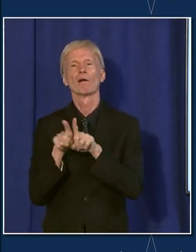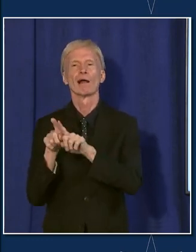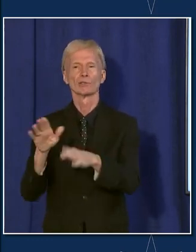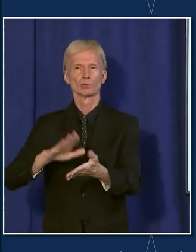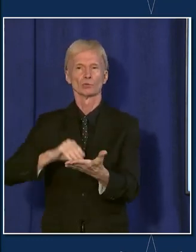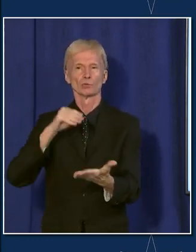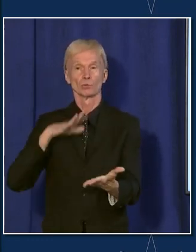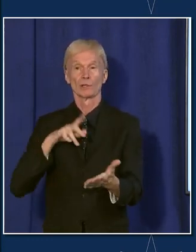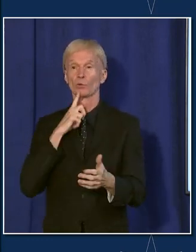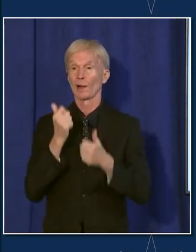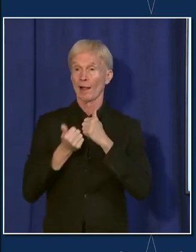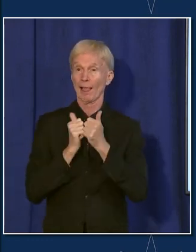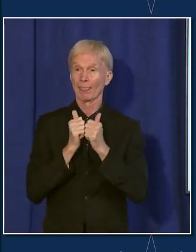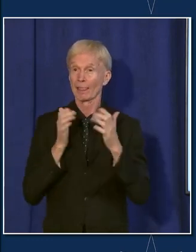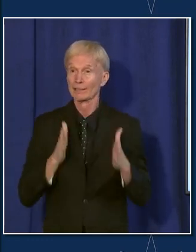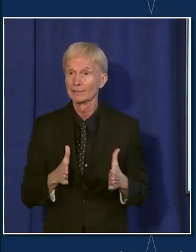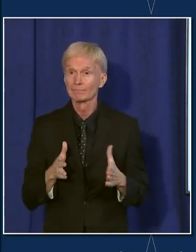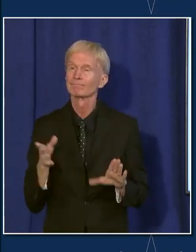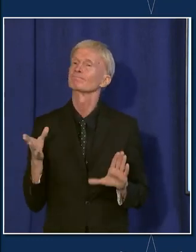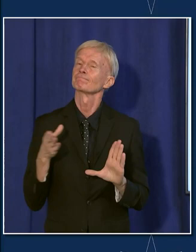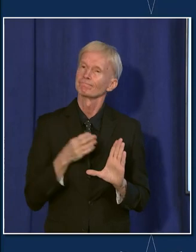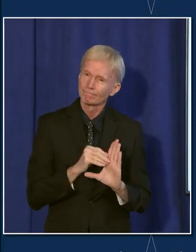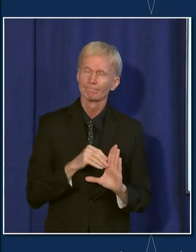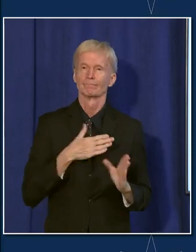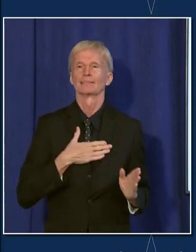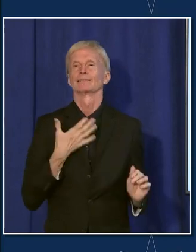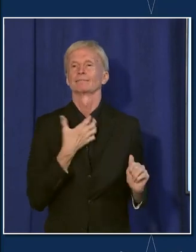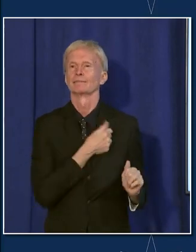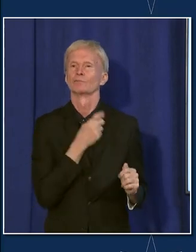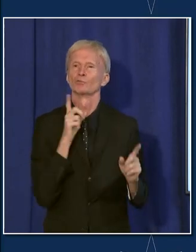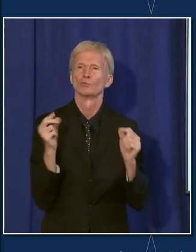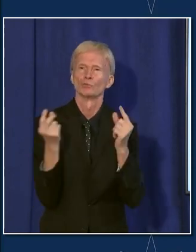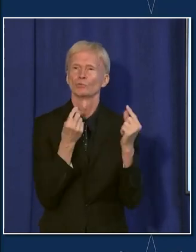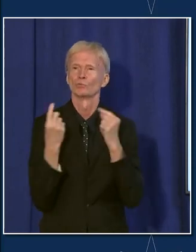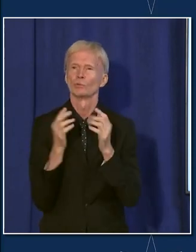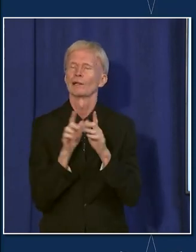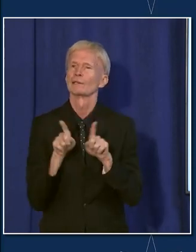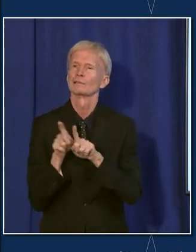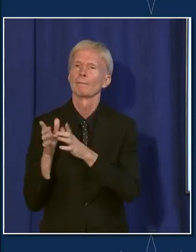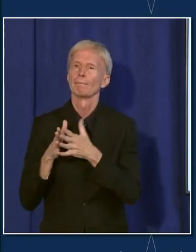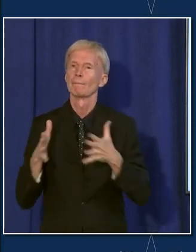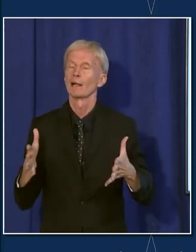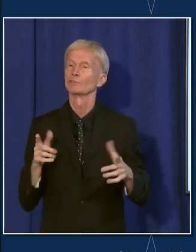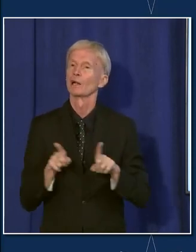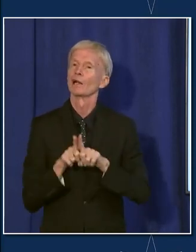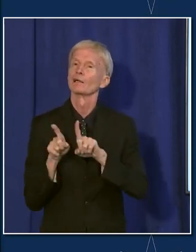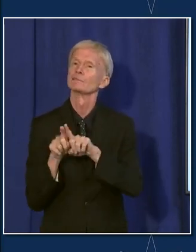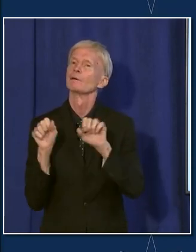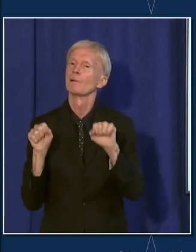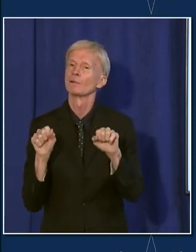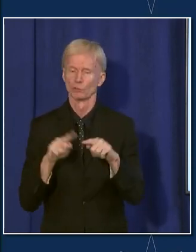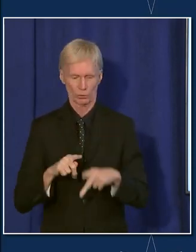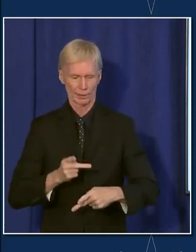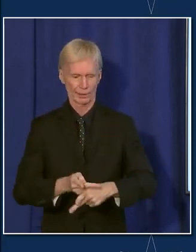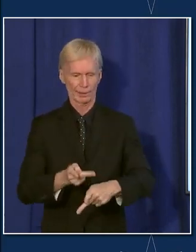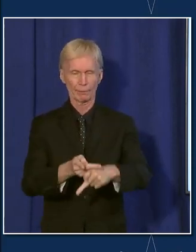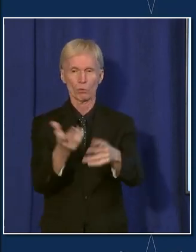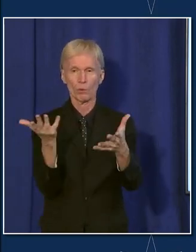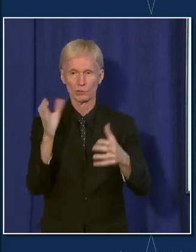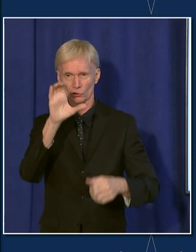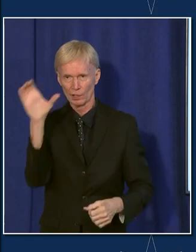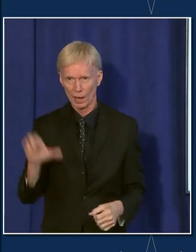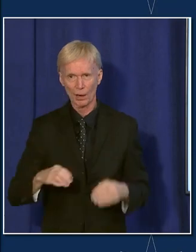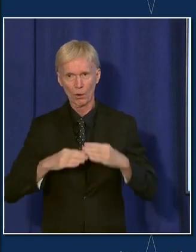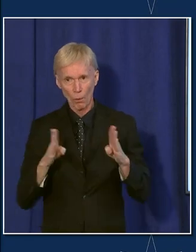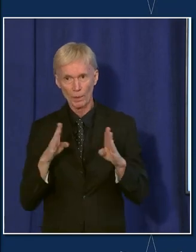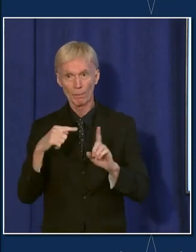example, and really trying to do everything we can. And as I say, I want to keep Chicago open, but also be careful, we want to keep